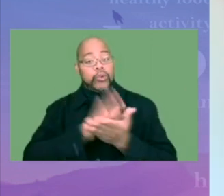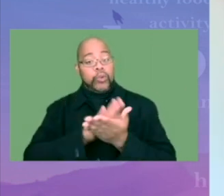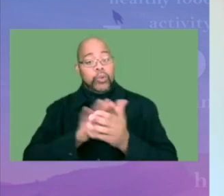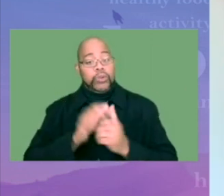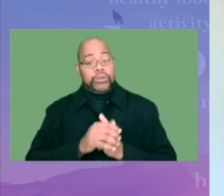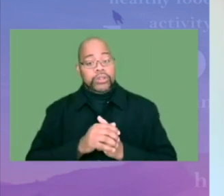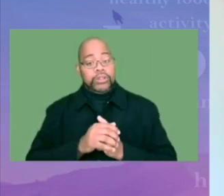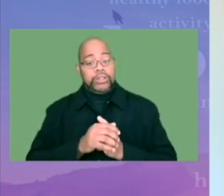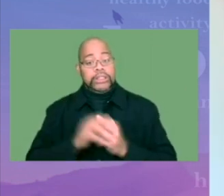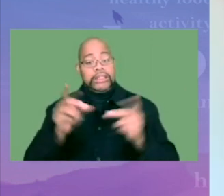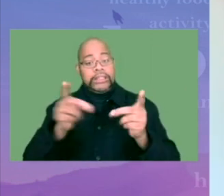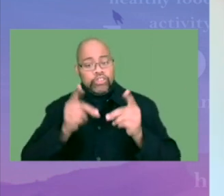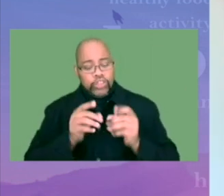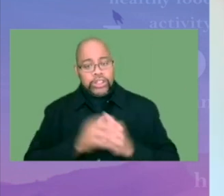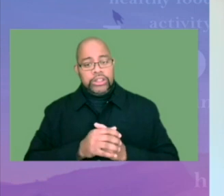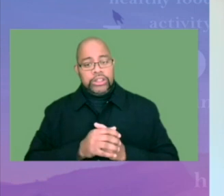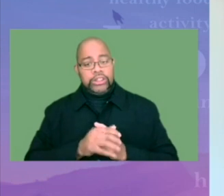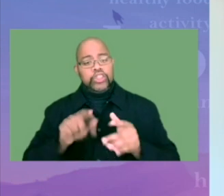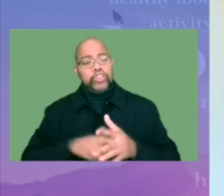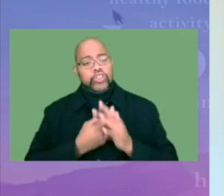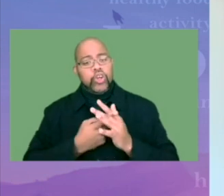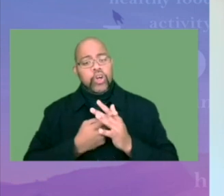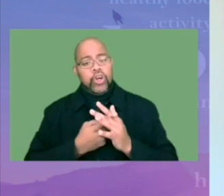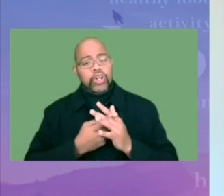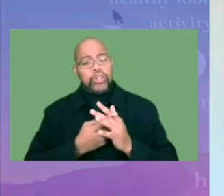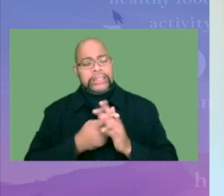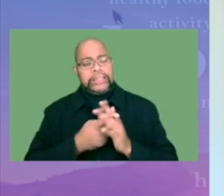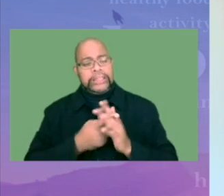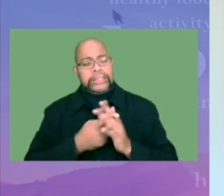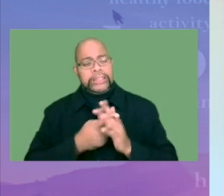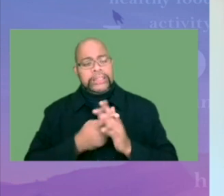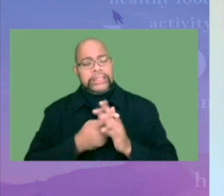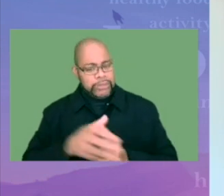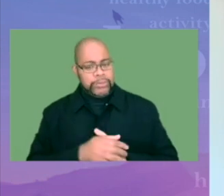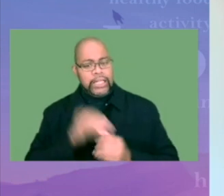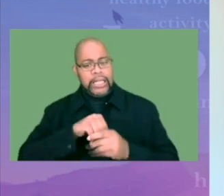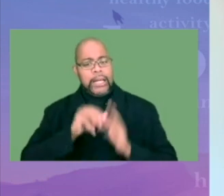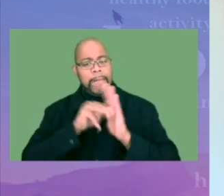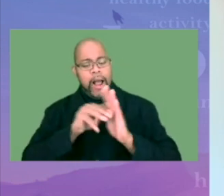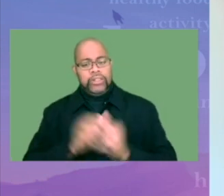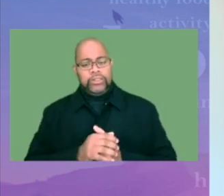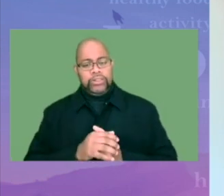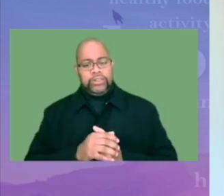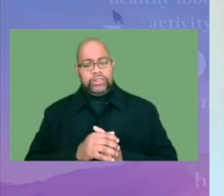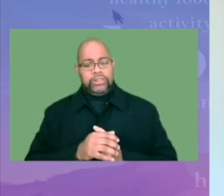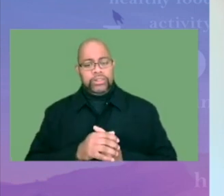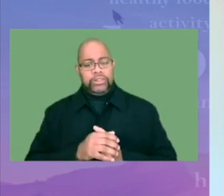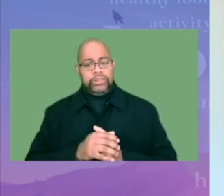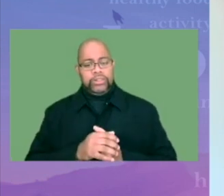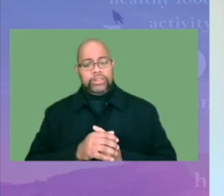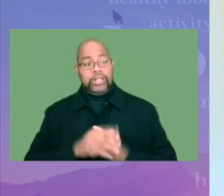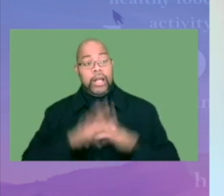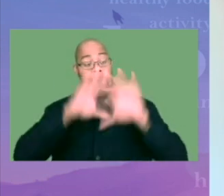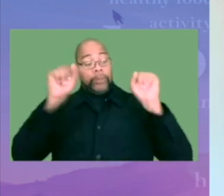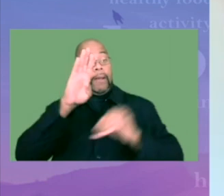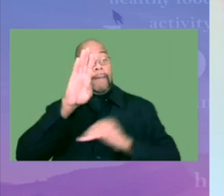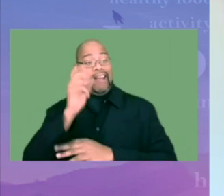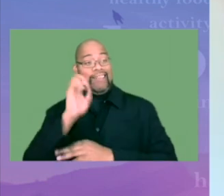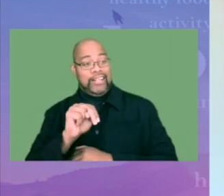enabling schools and districts to begin or deepen their investment in these models.